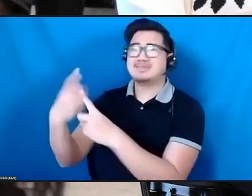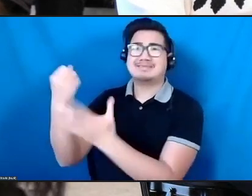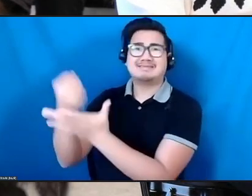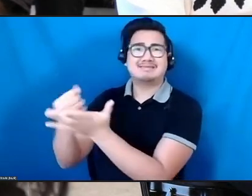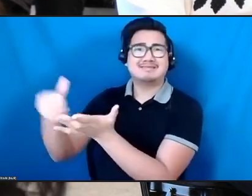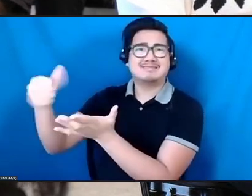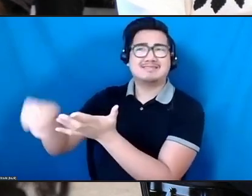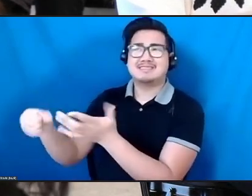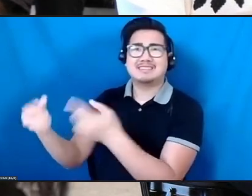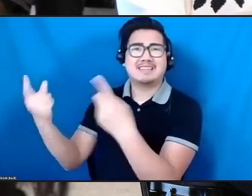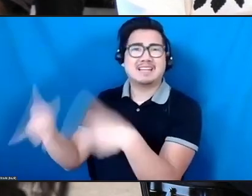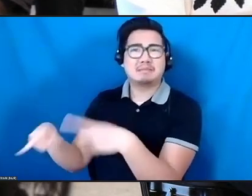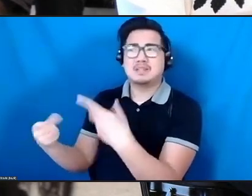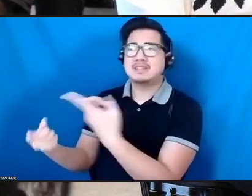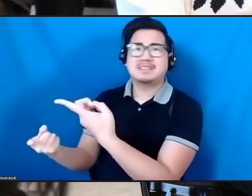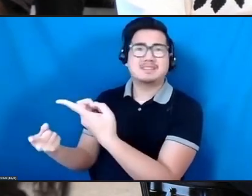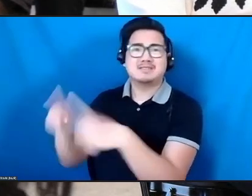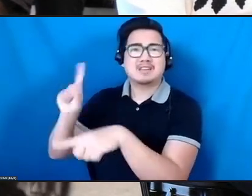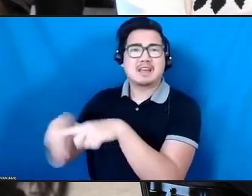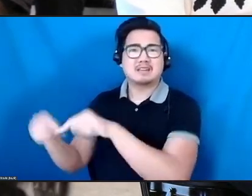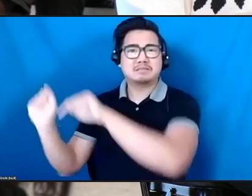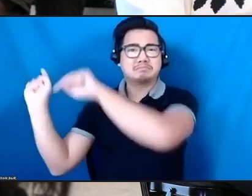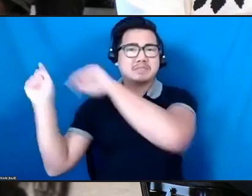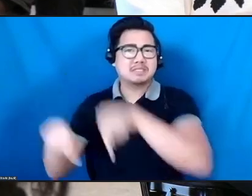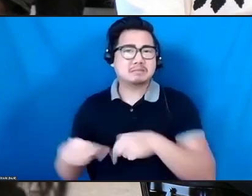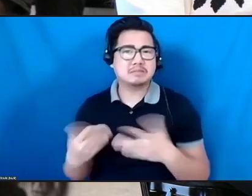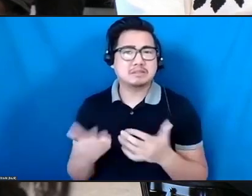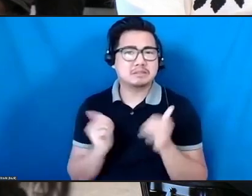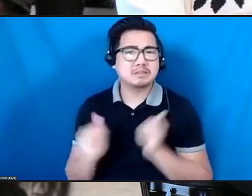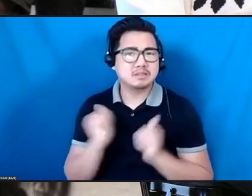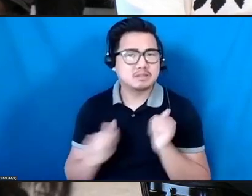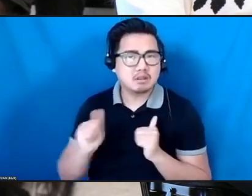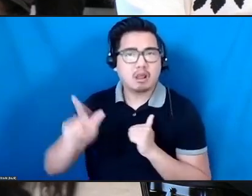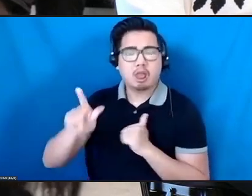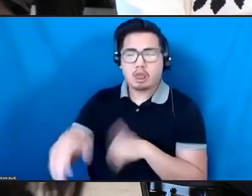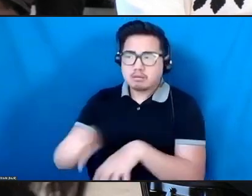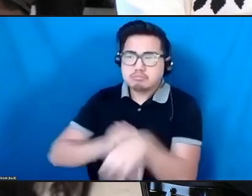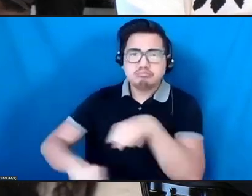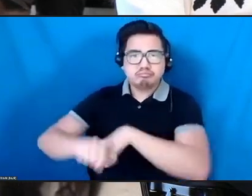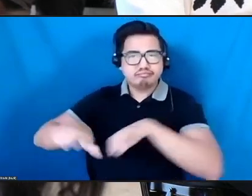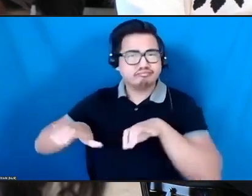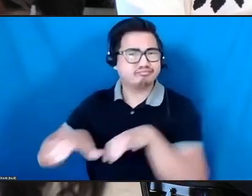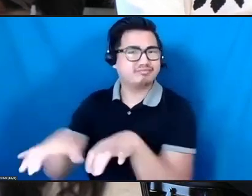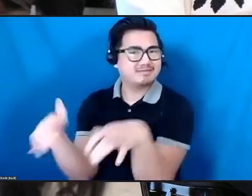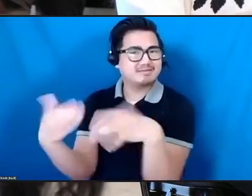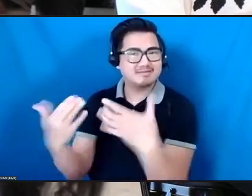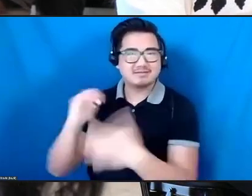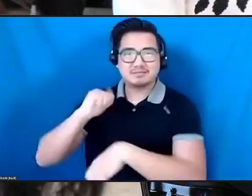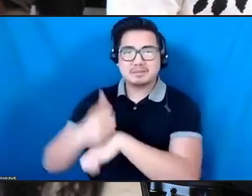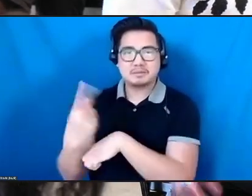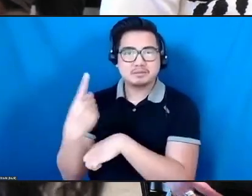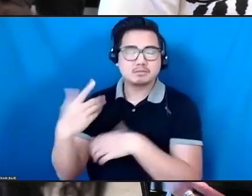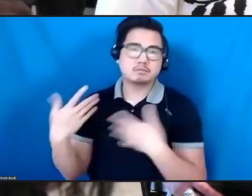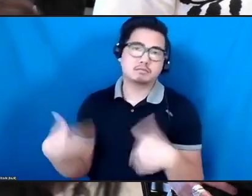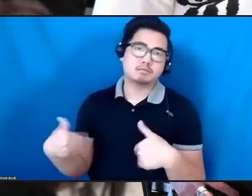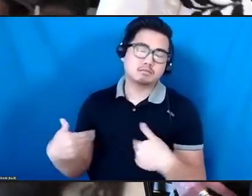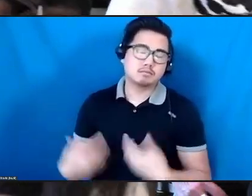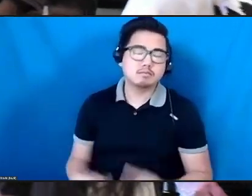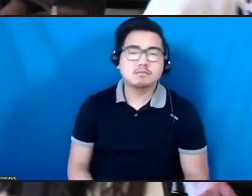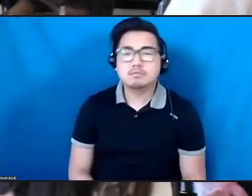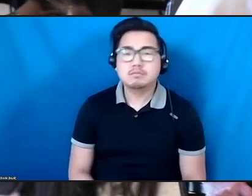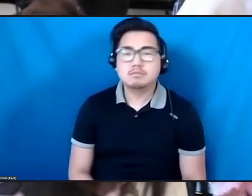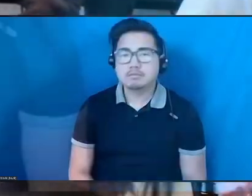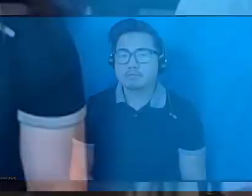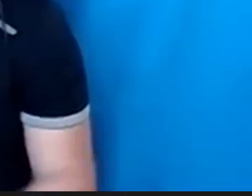could not put on a live performance. I'll stop there. Thank you. I think just